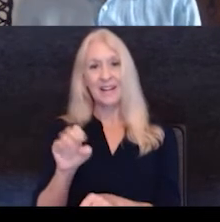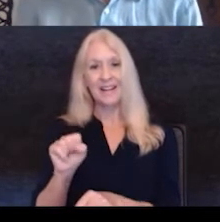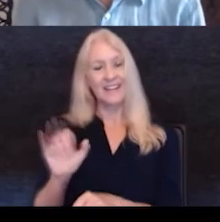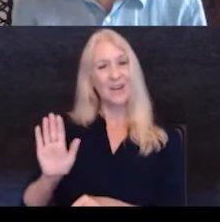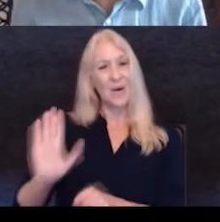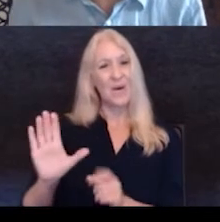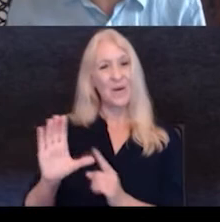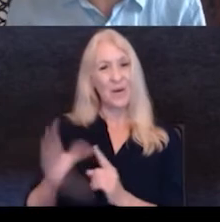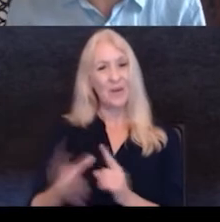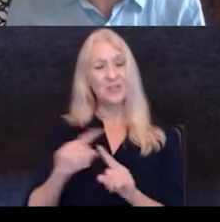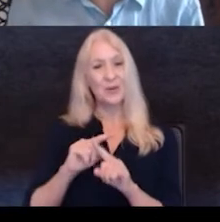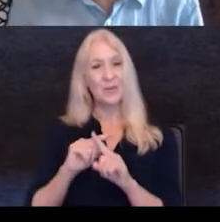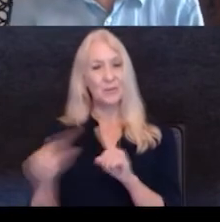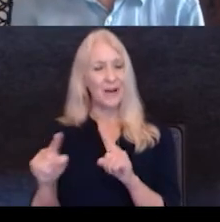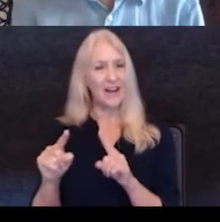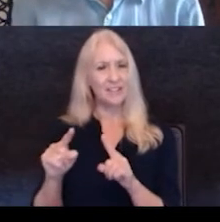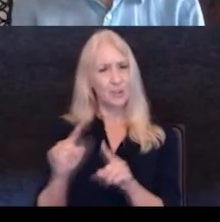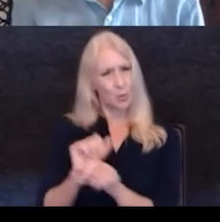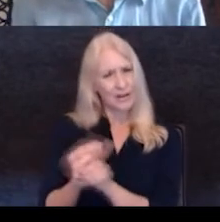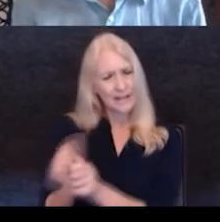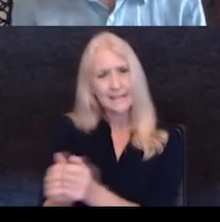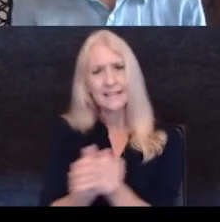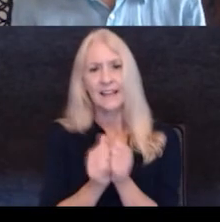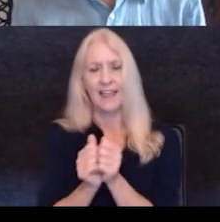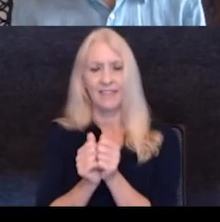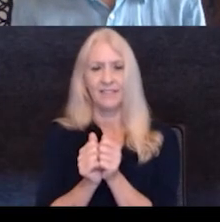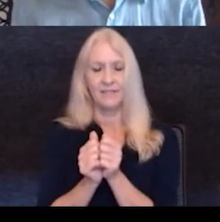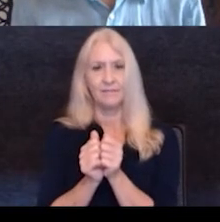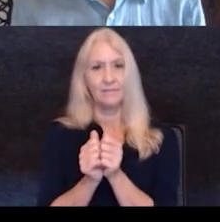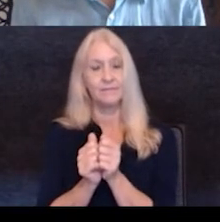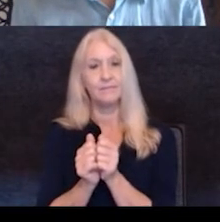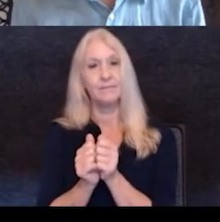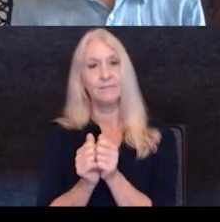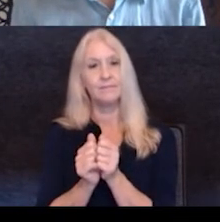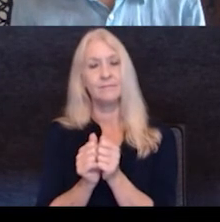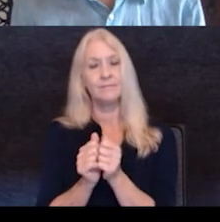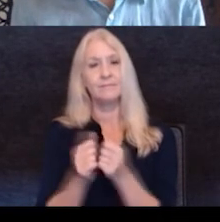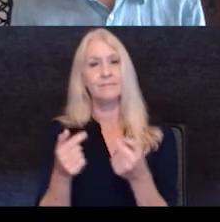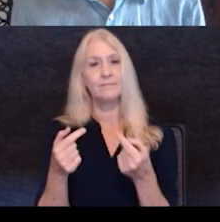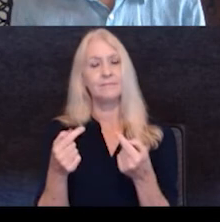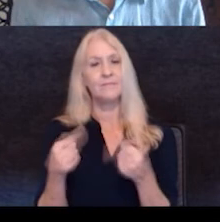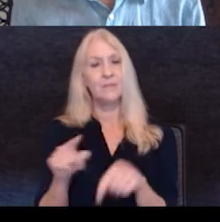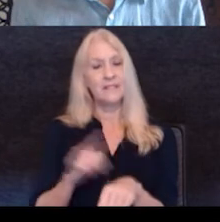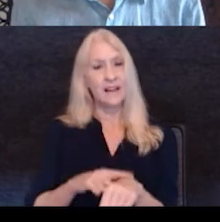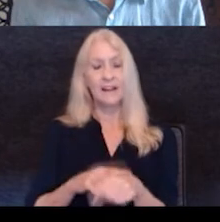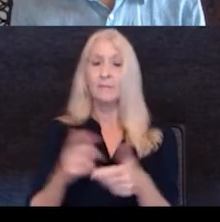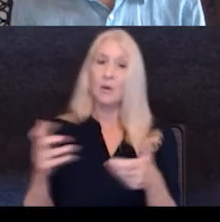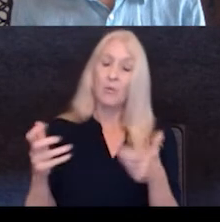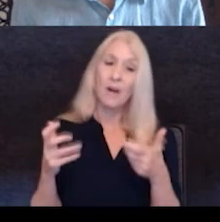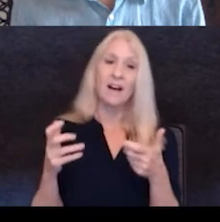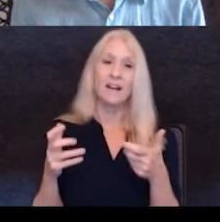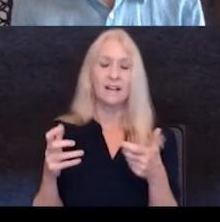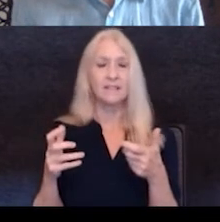you're finding this collective voice together in, in a time where, where we want to celebrate, um,